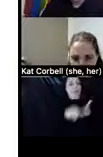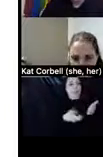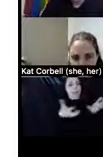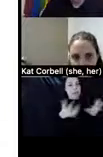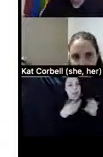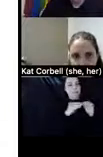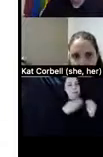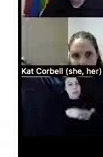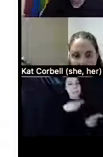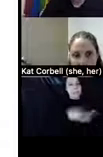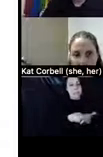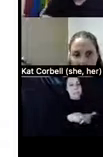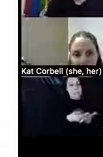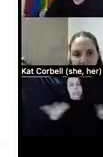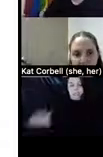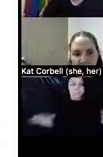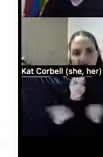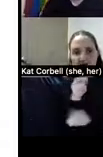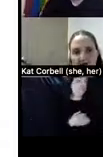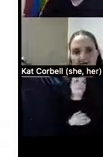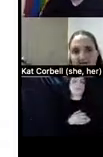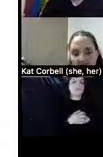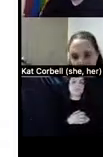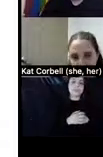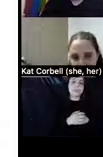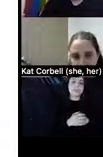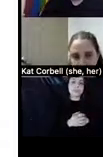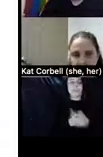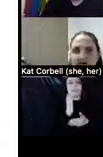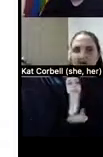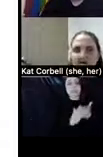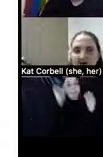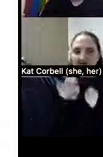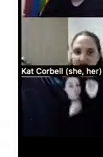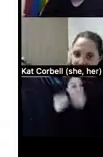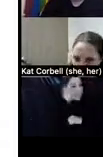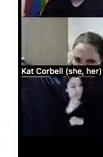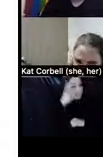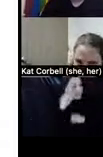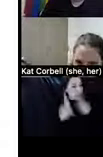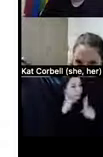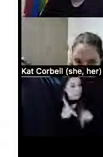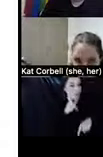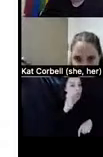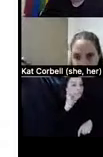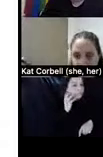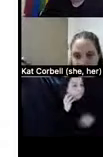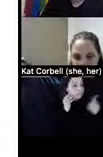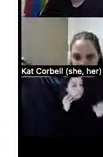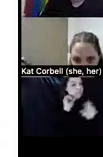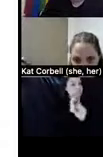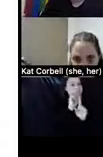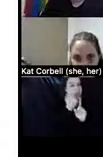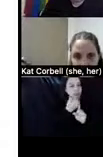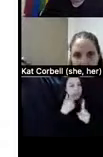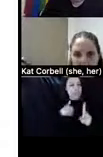me for the past two weeks. But, um, some strategies for people that end up having this situation again, because I know I'm not going to